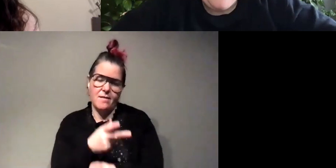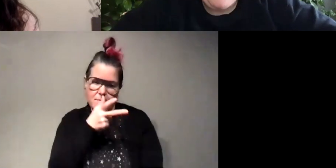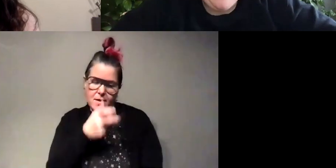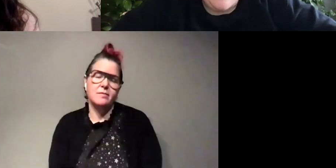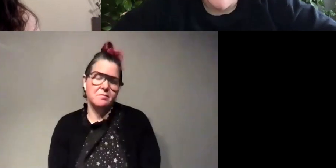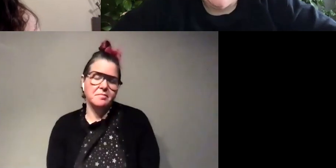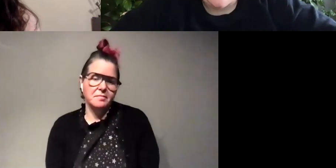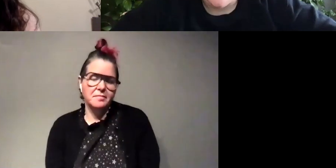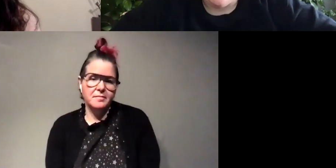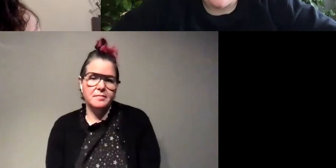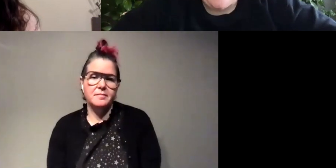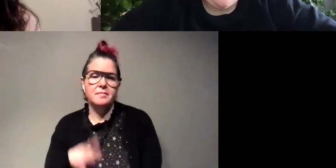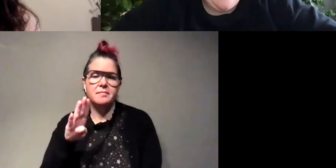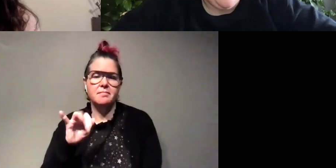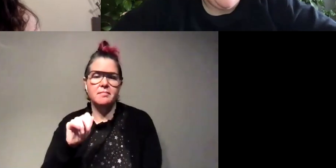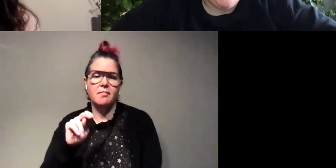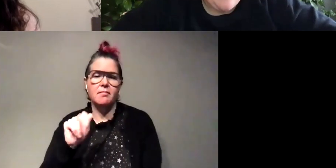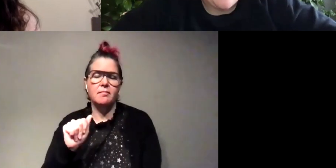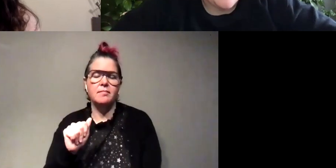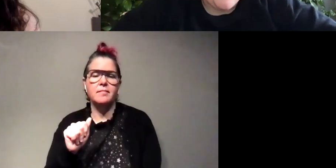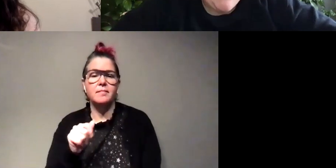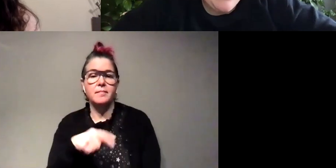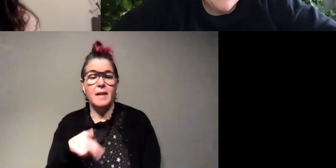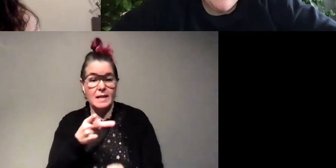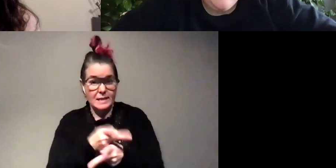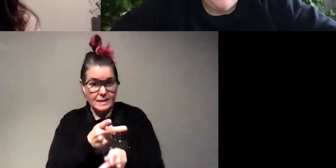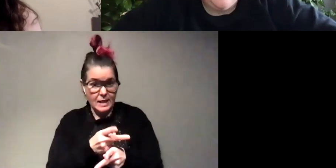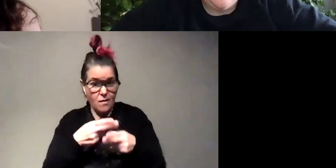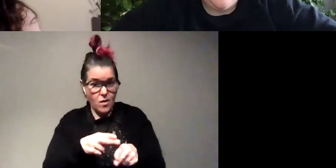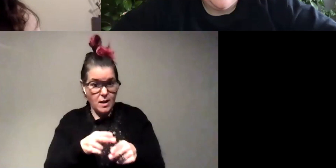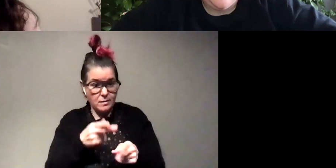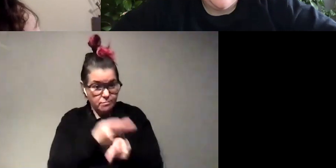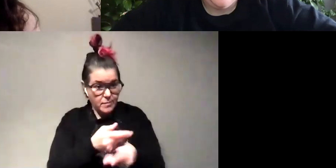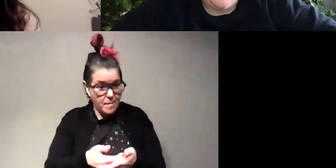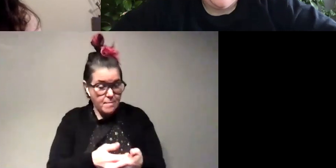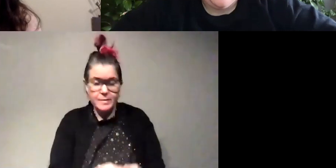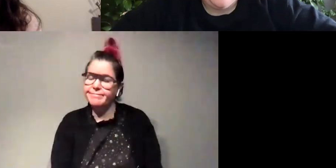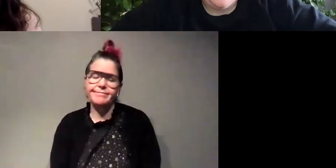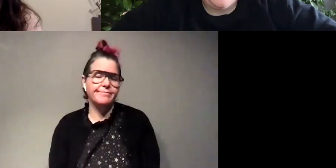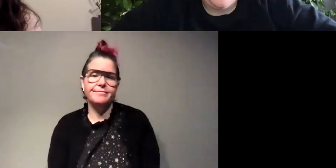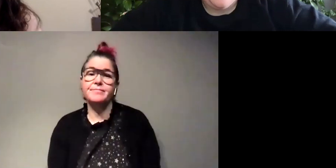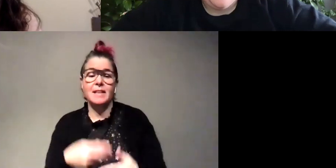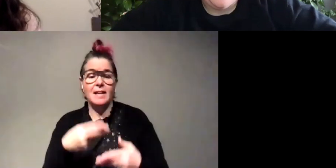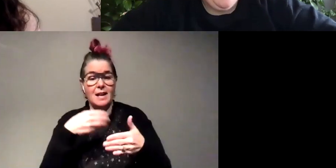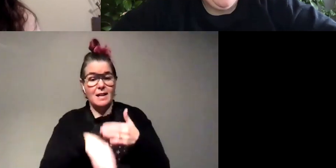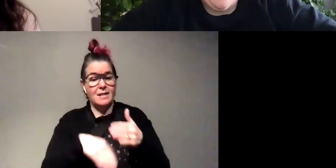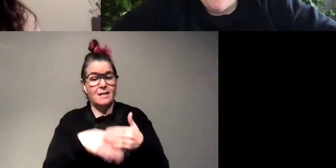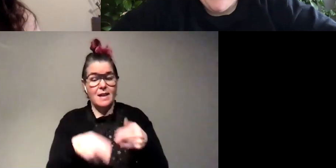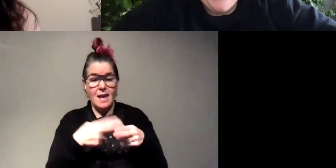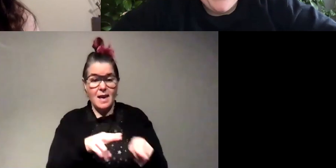um bianca would like to know do they take care of their eggs or babies they don't once they lay the eggs they're out of there